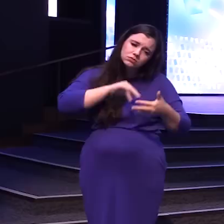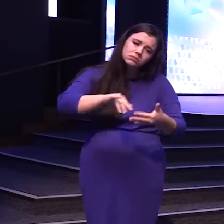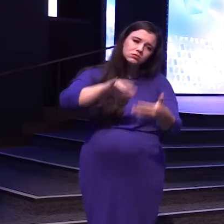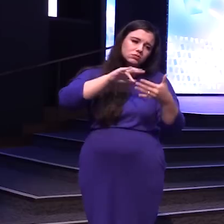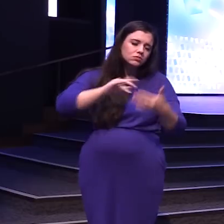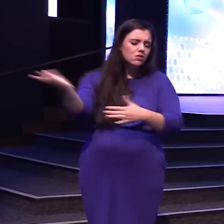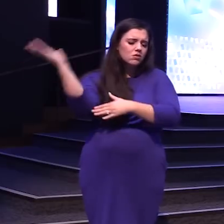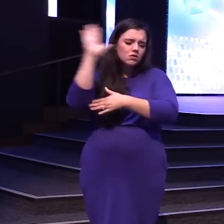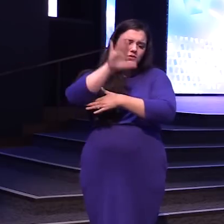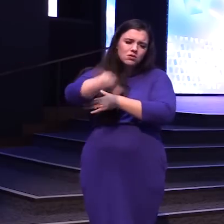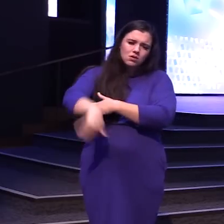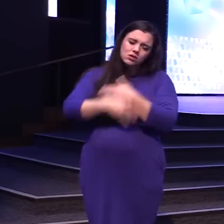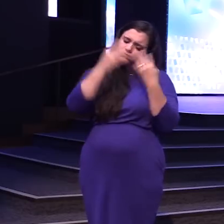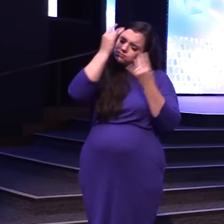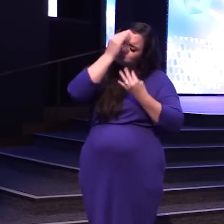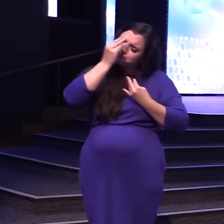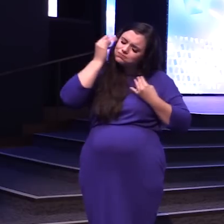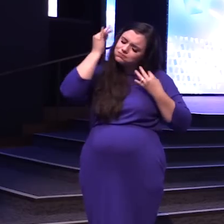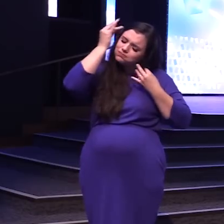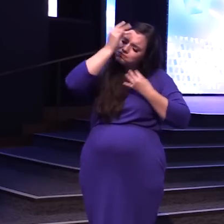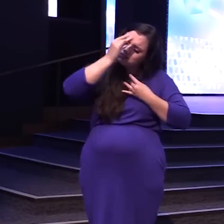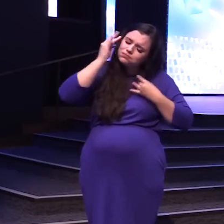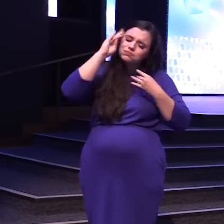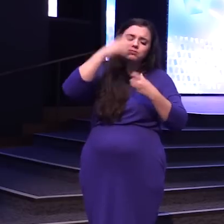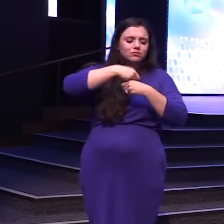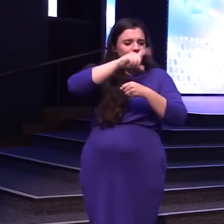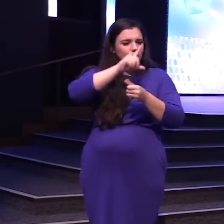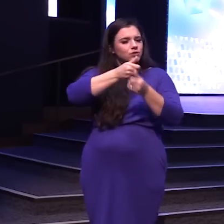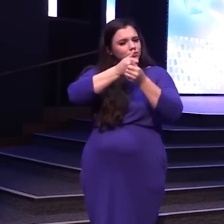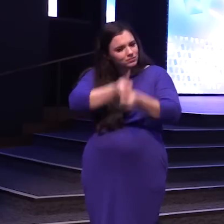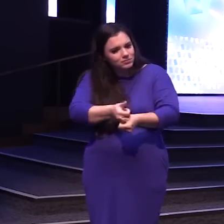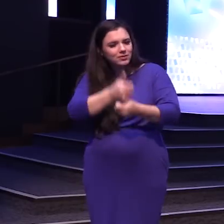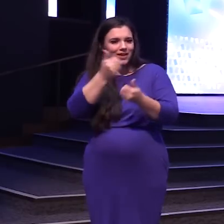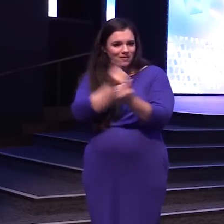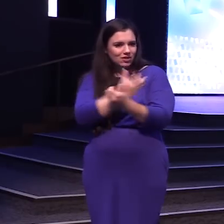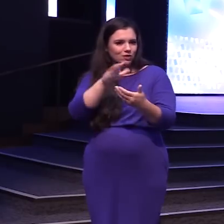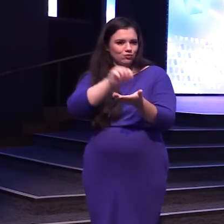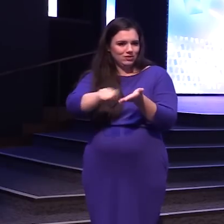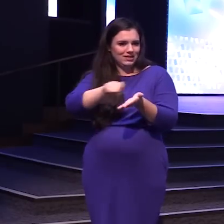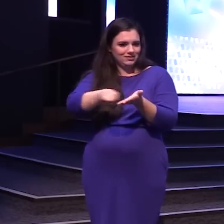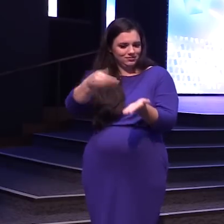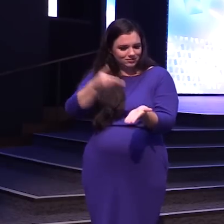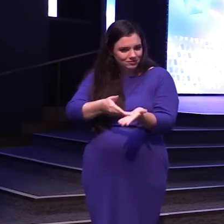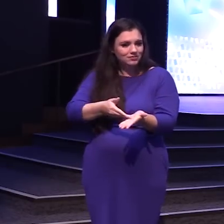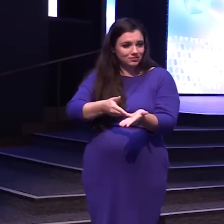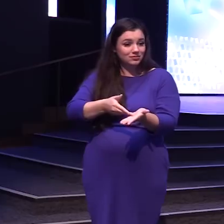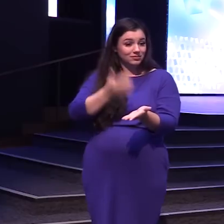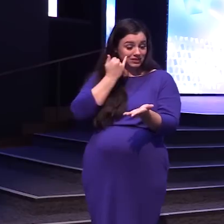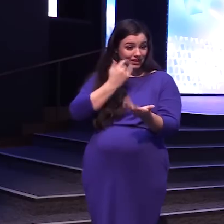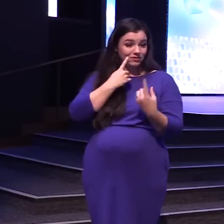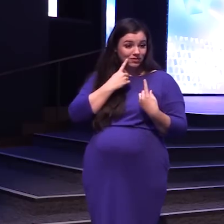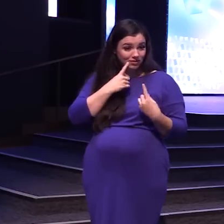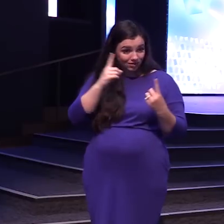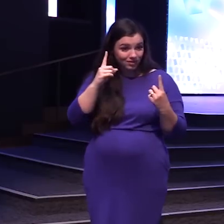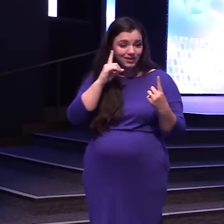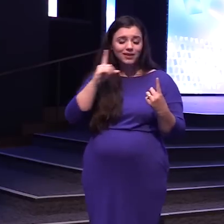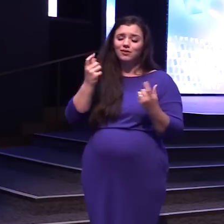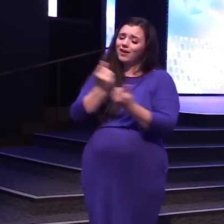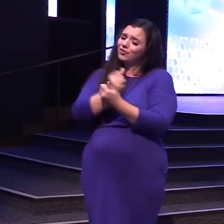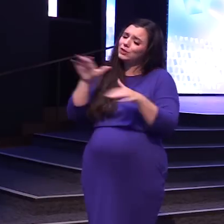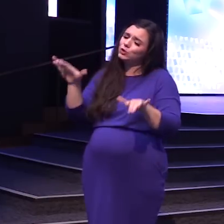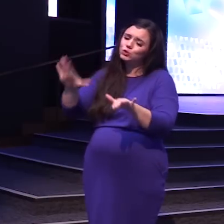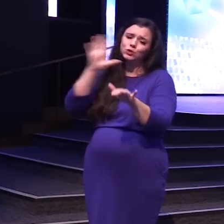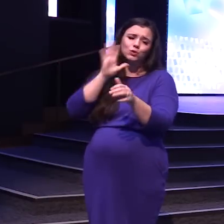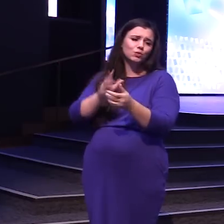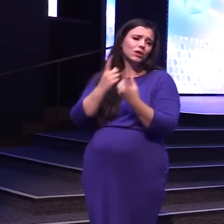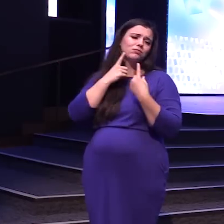it Day and night So you will be sure To obey everything Written in it Only then Will you prosper And succeed In all you